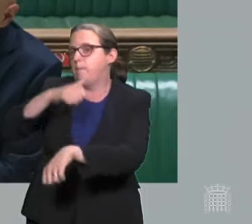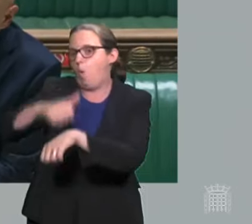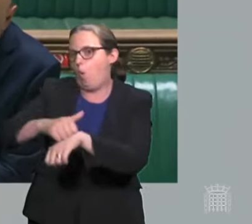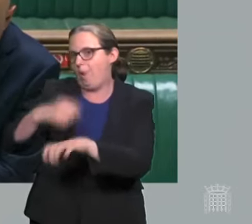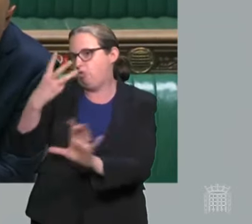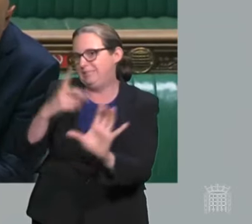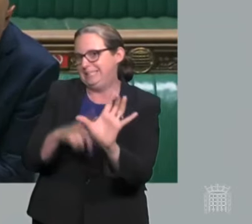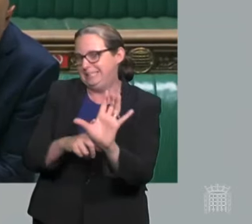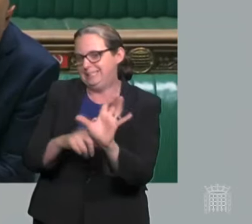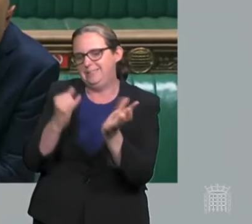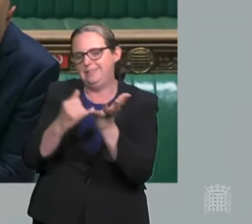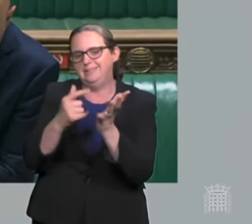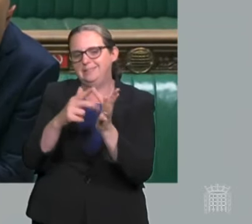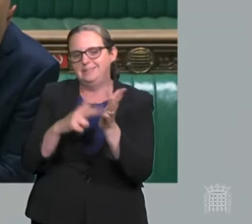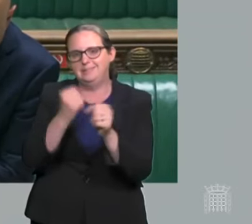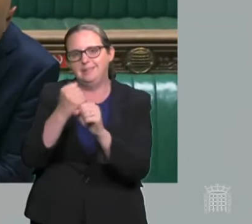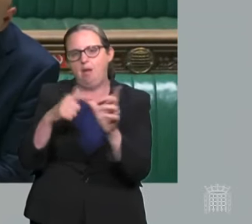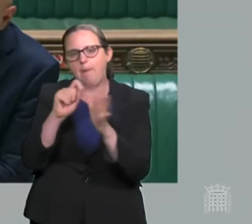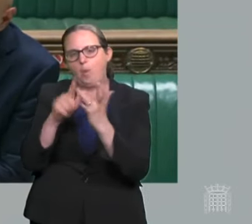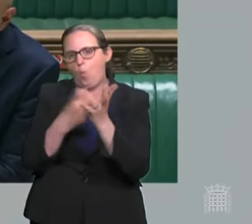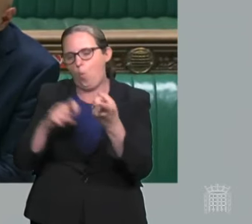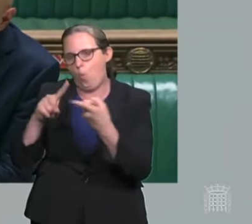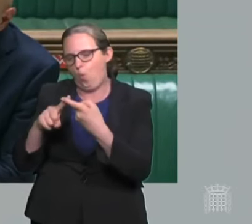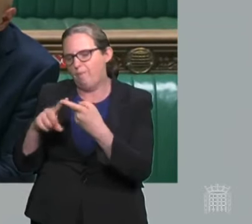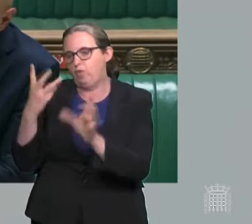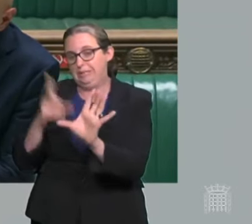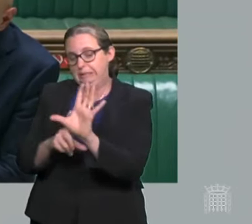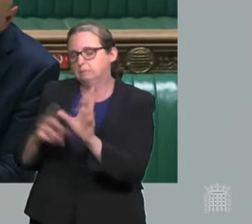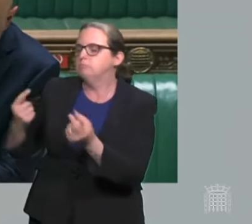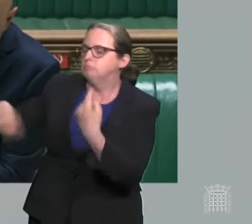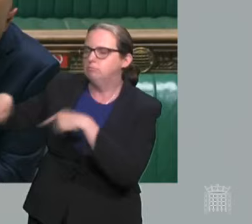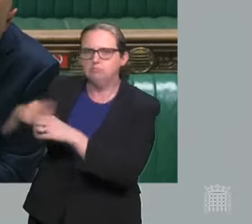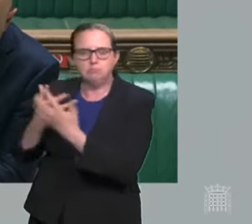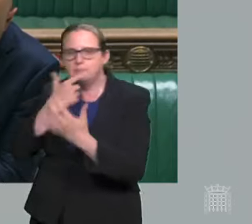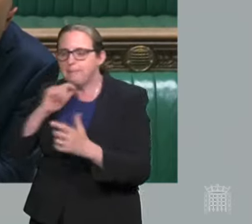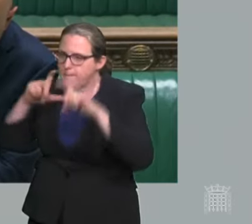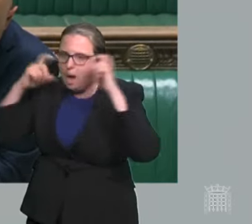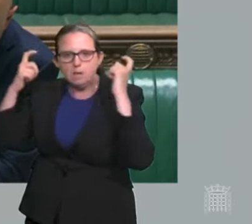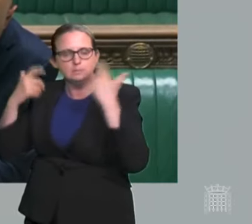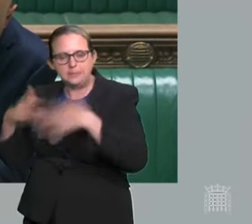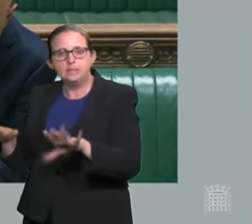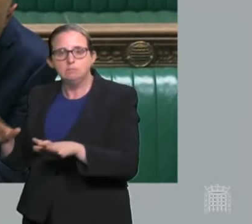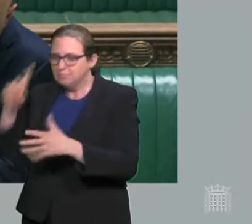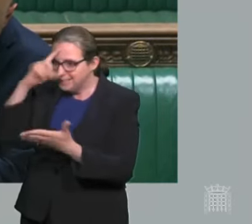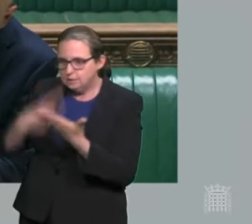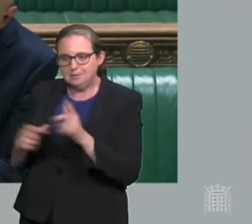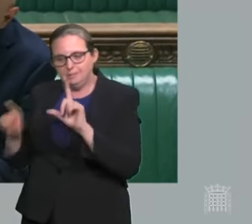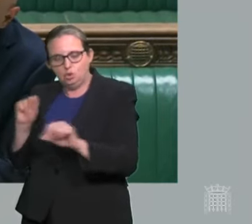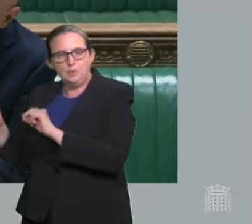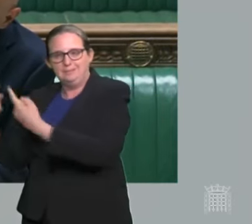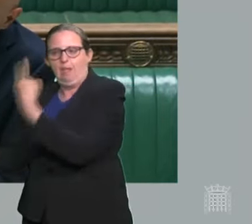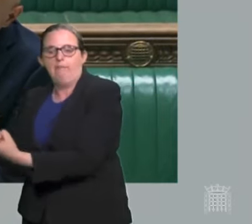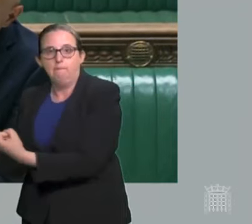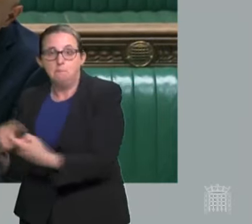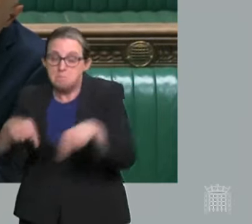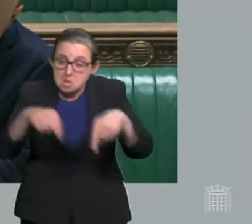where people would wear masks if they were feeling unwell and a respect for others. And if people choose to do that here, that would be a good thing.